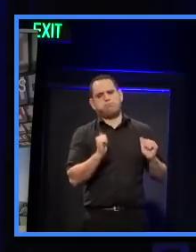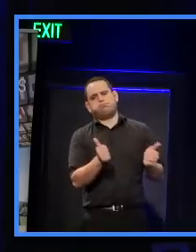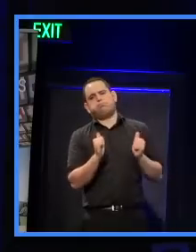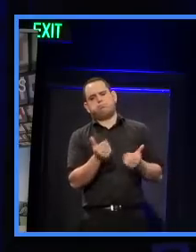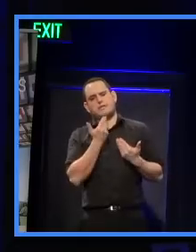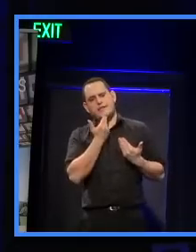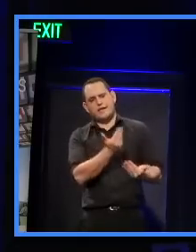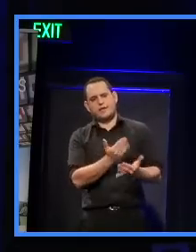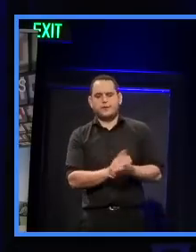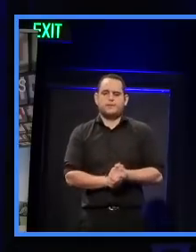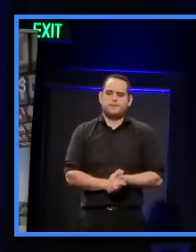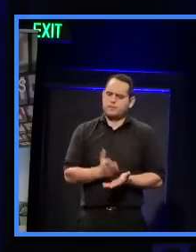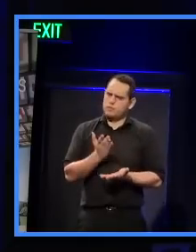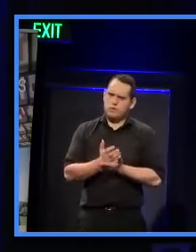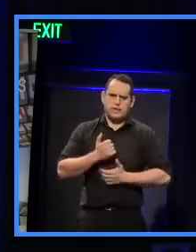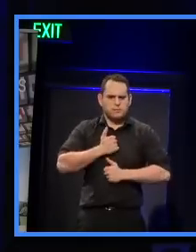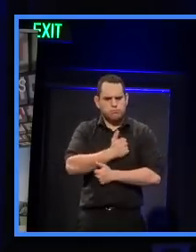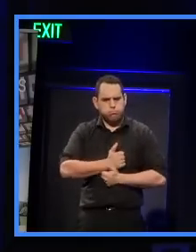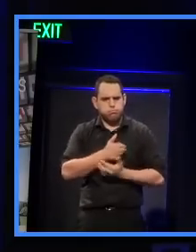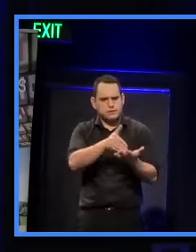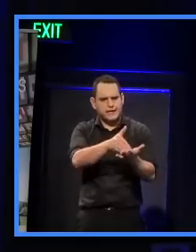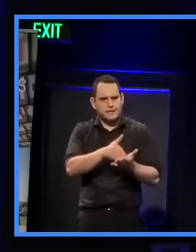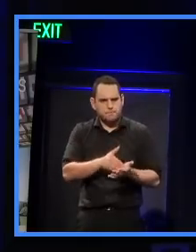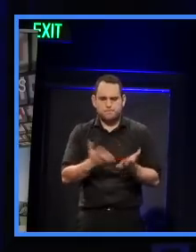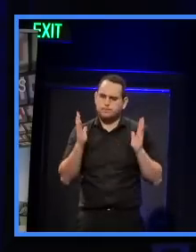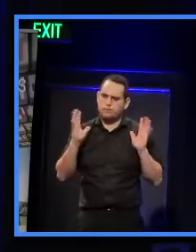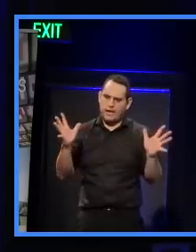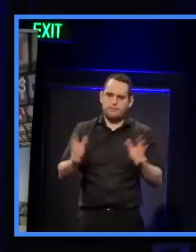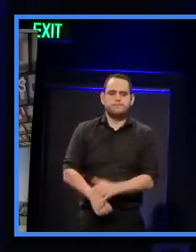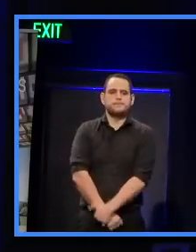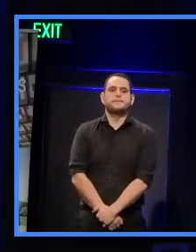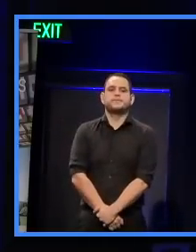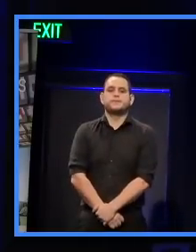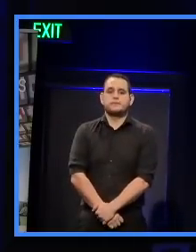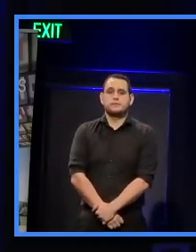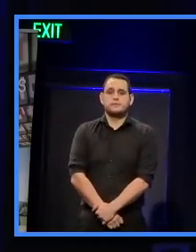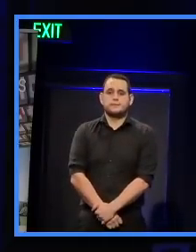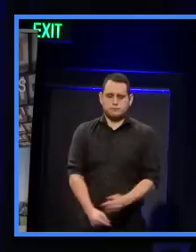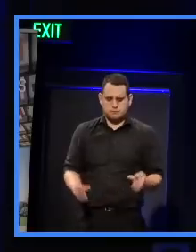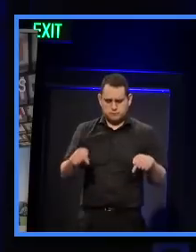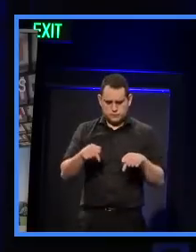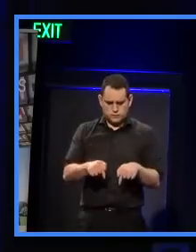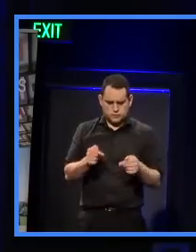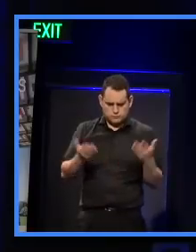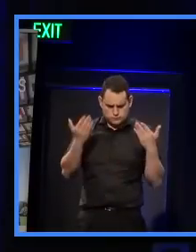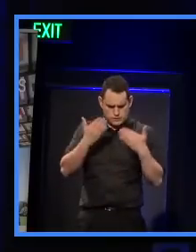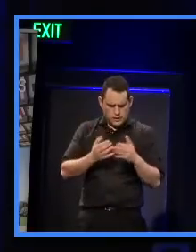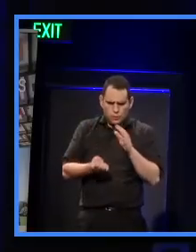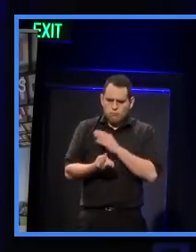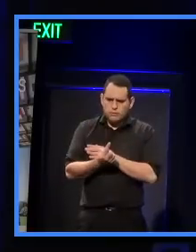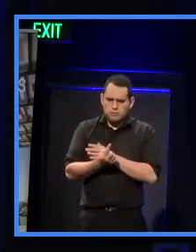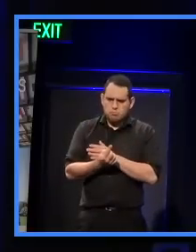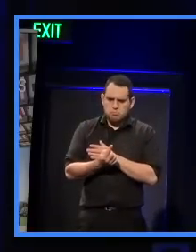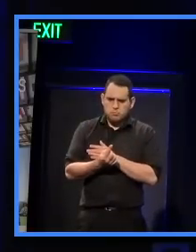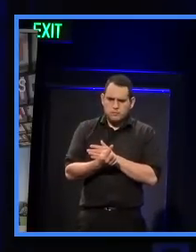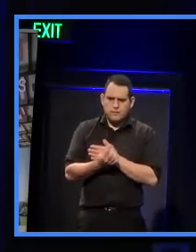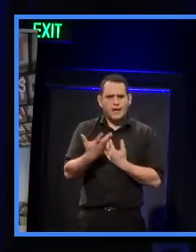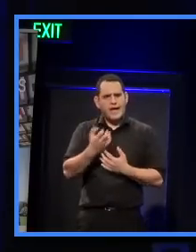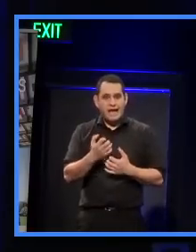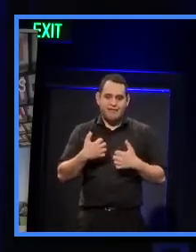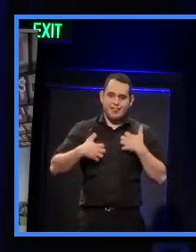really grateful to the teams for their support. So tonight, we're presenting quite a few